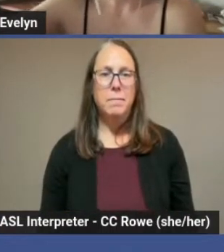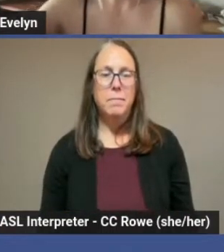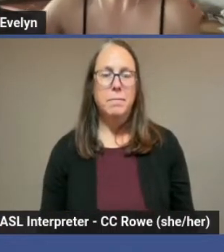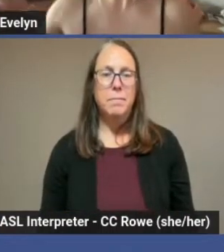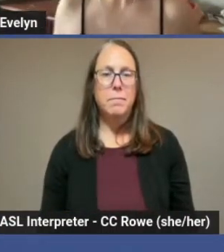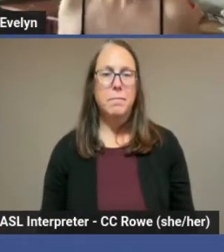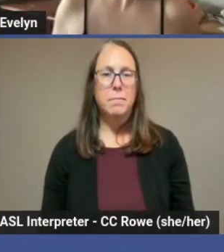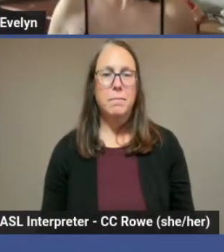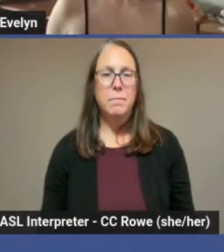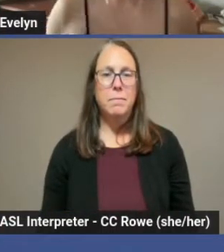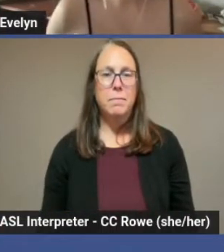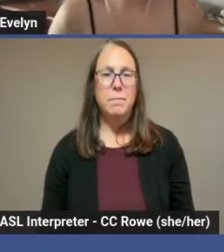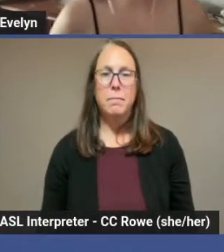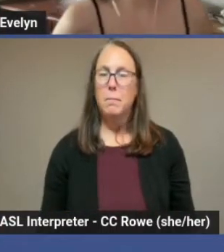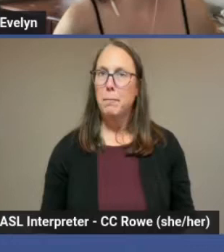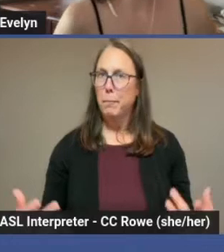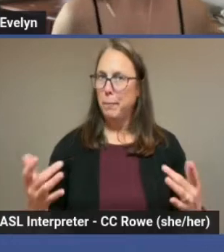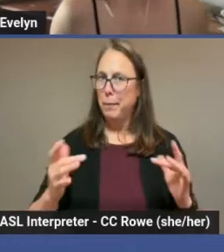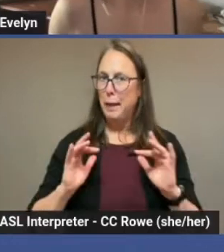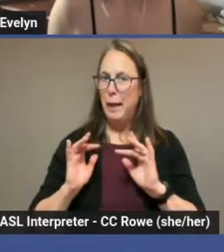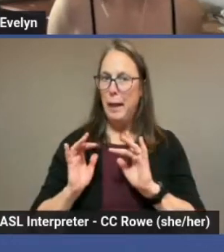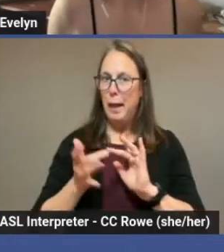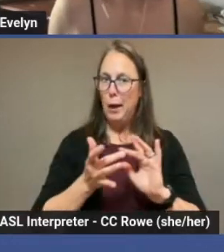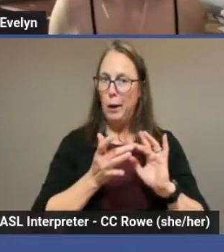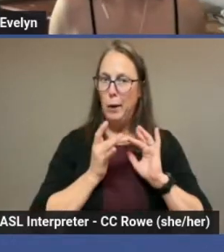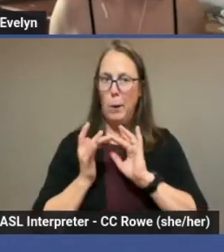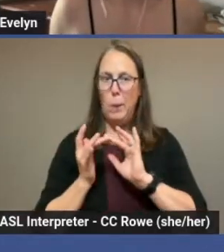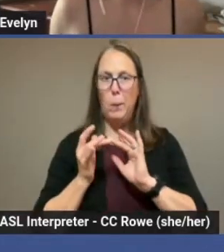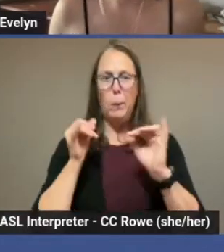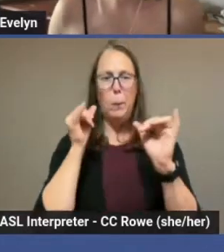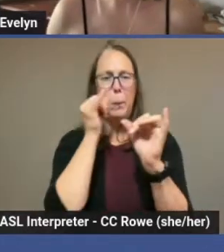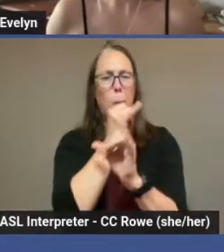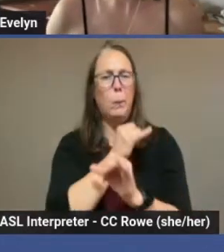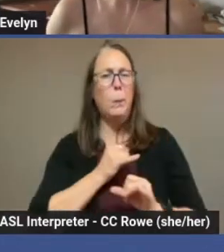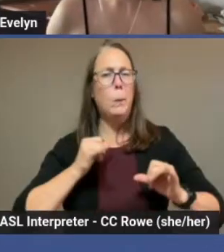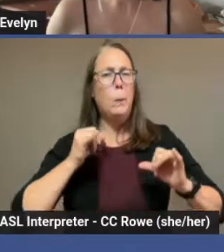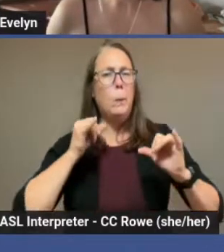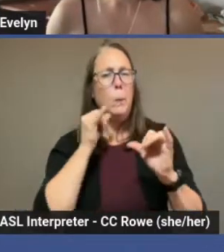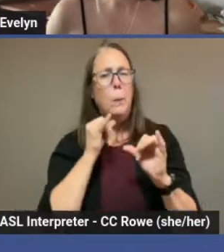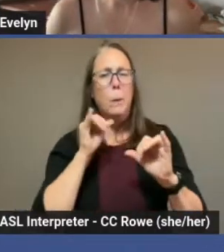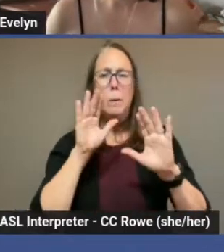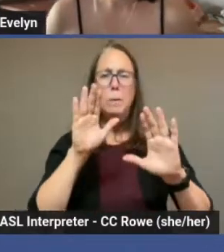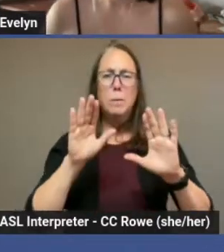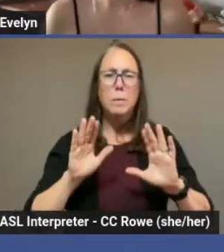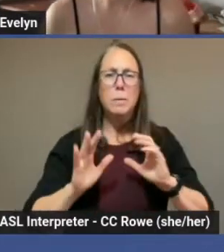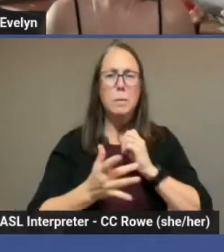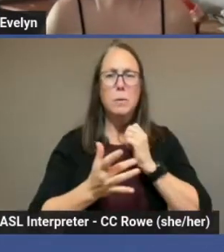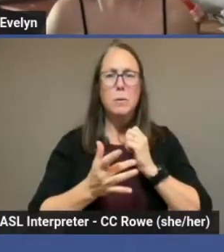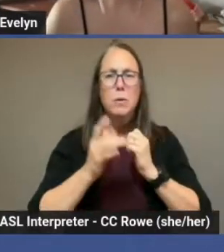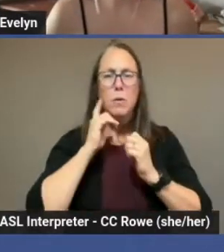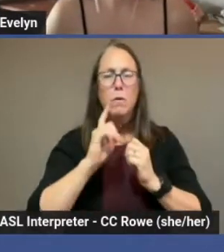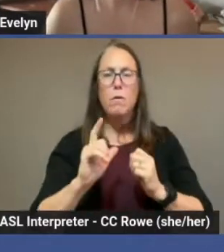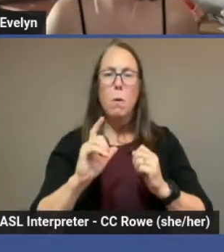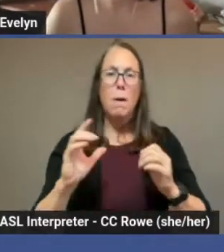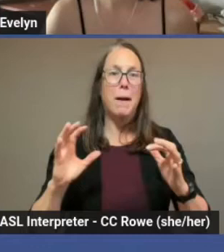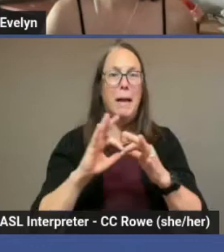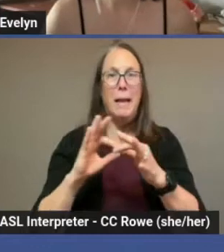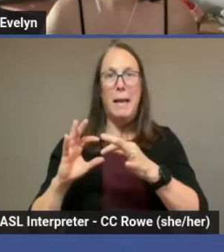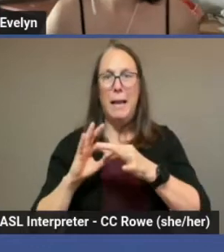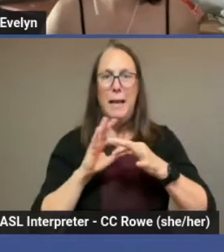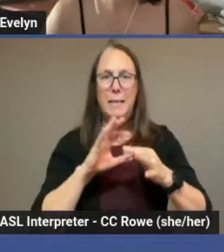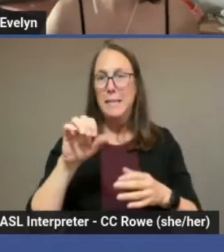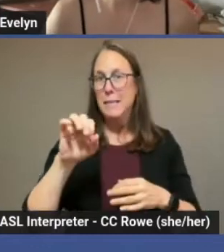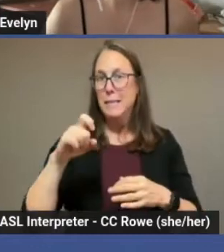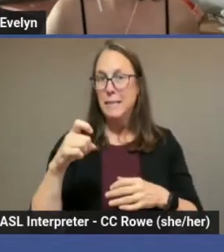So the internet has been a remarkable tool for connecting sex workers since the days of